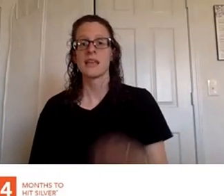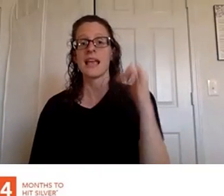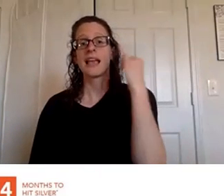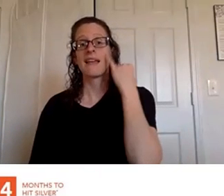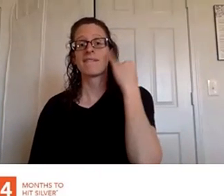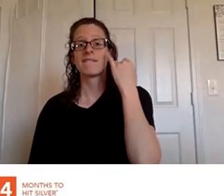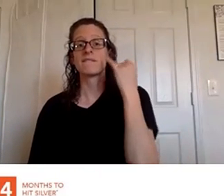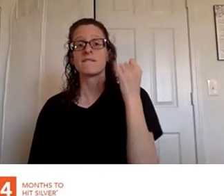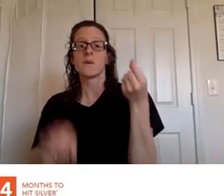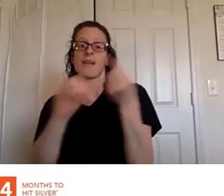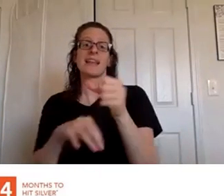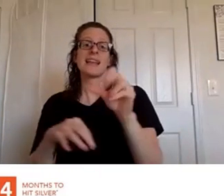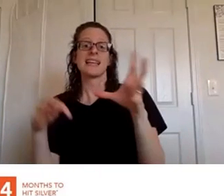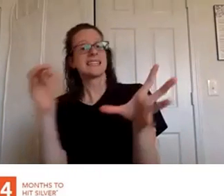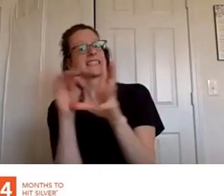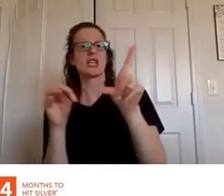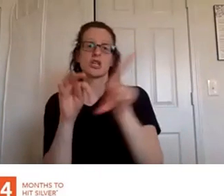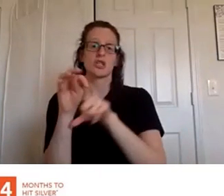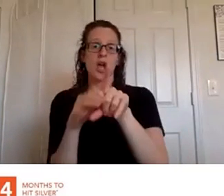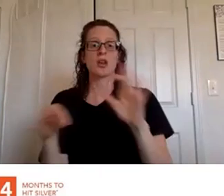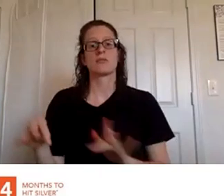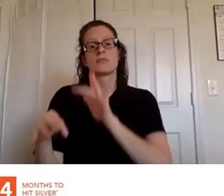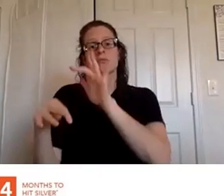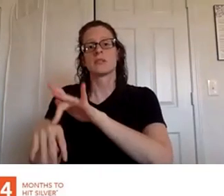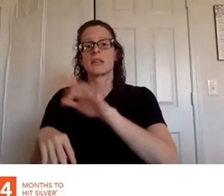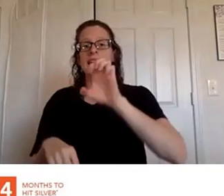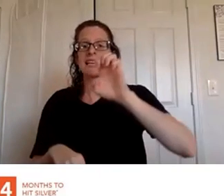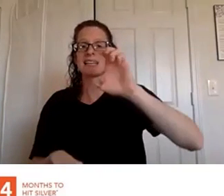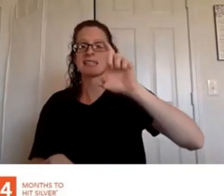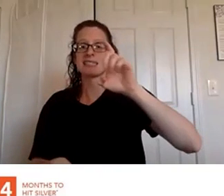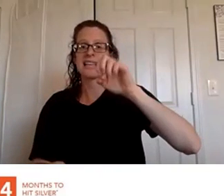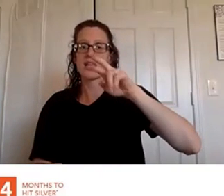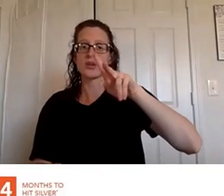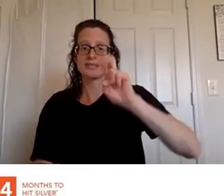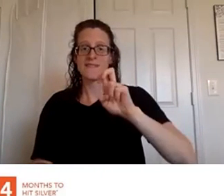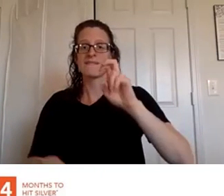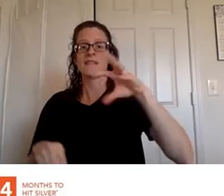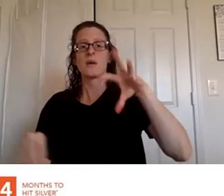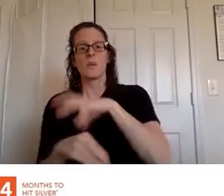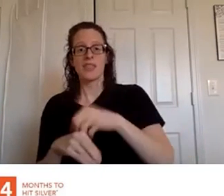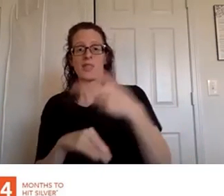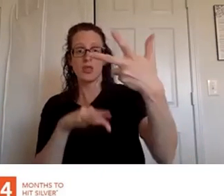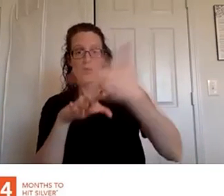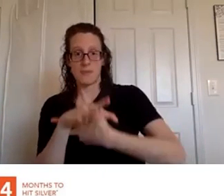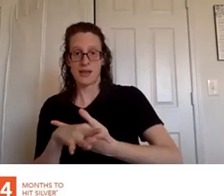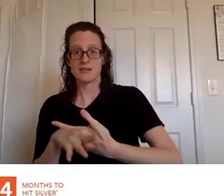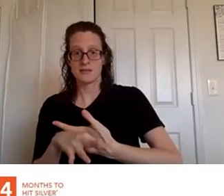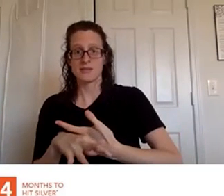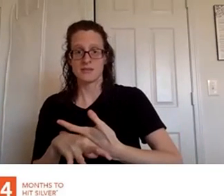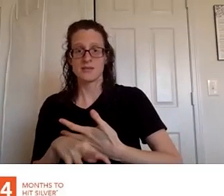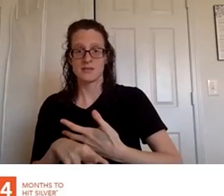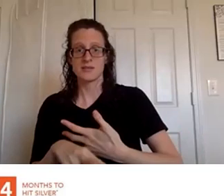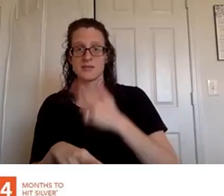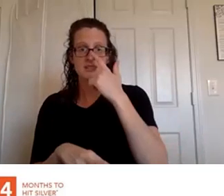senior star if you reach executive within three months after senior star so that's the month after senior star